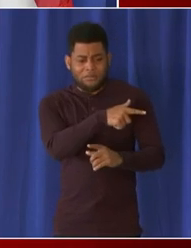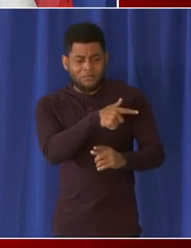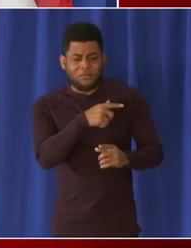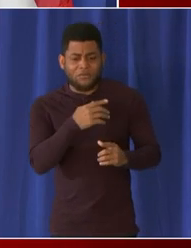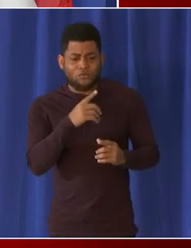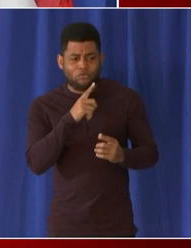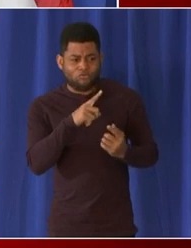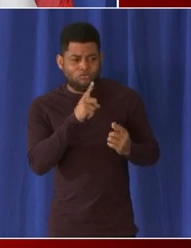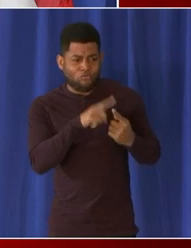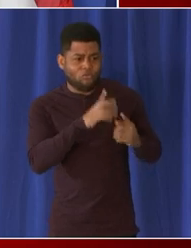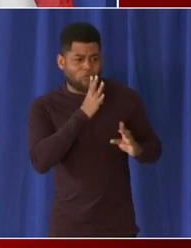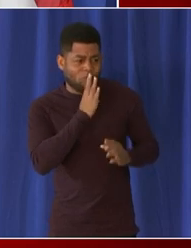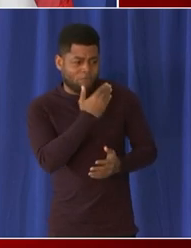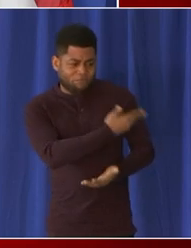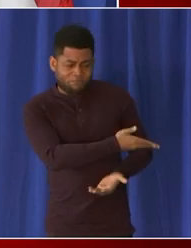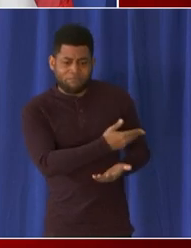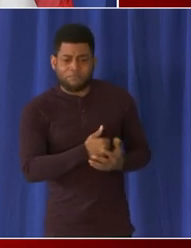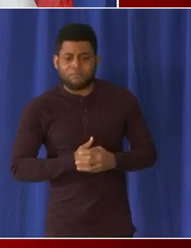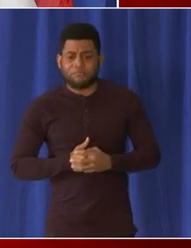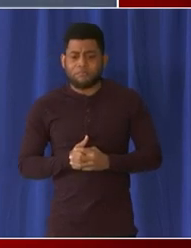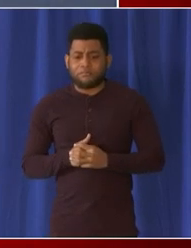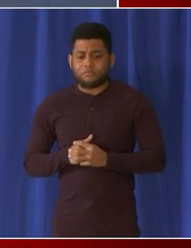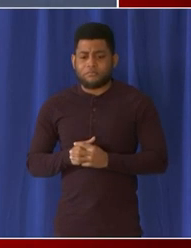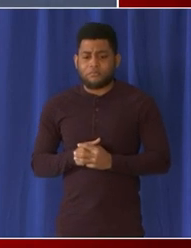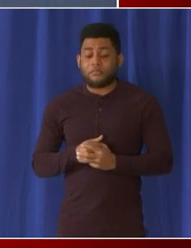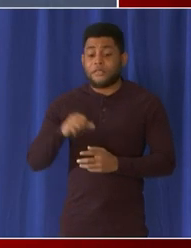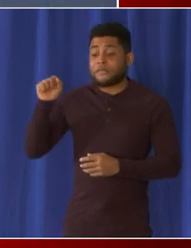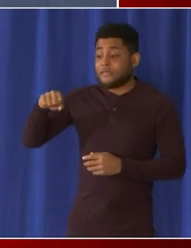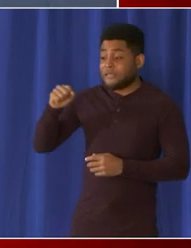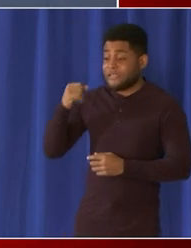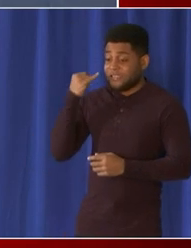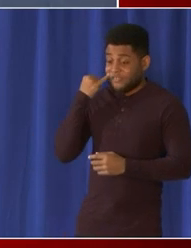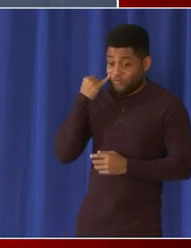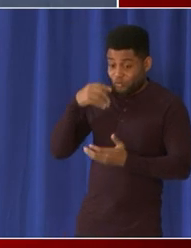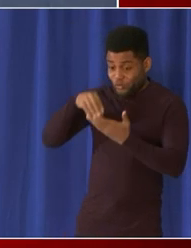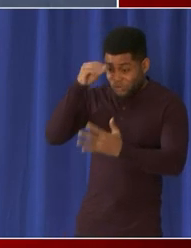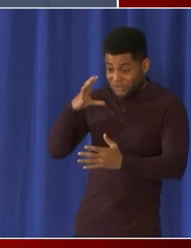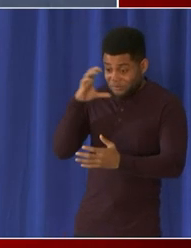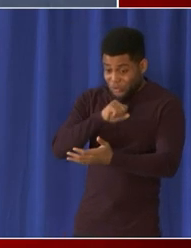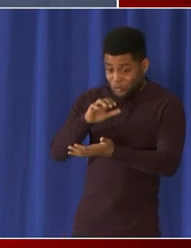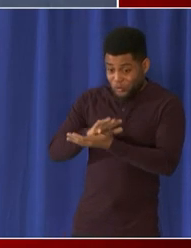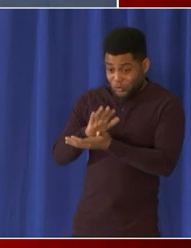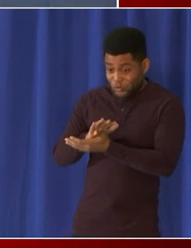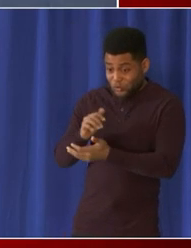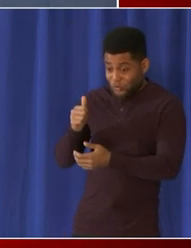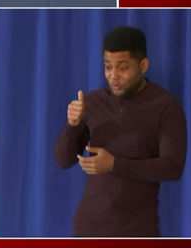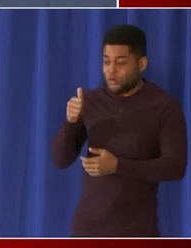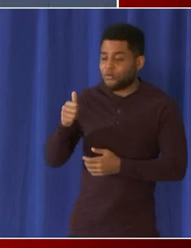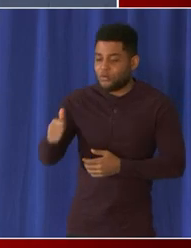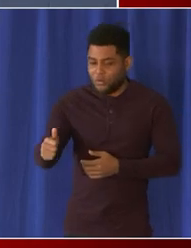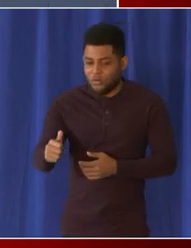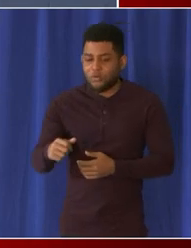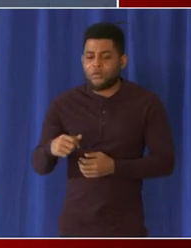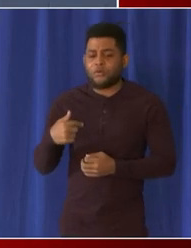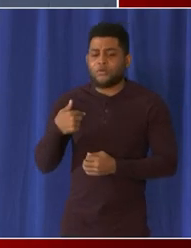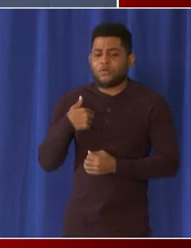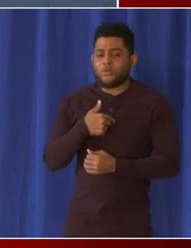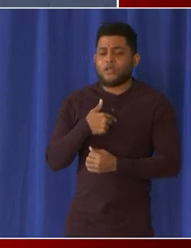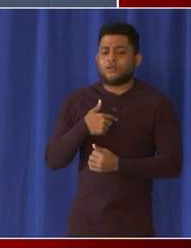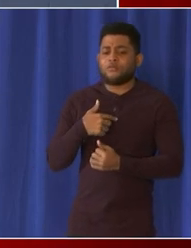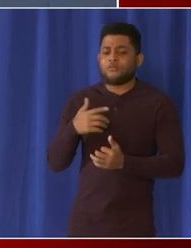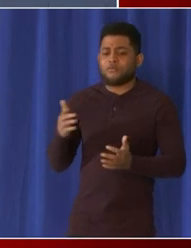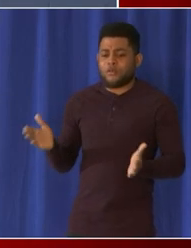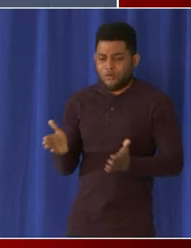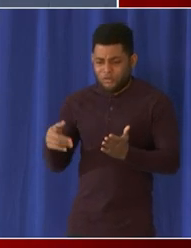framing of your question if a student was dismissed school on their own we would encourage families to leverage tests